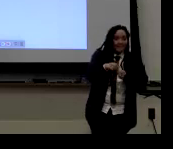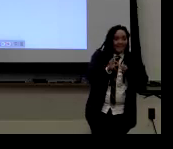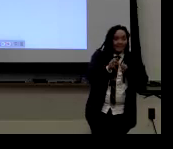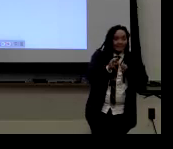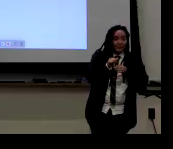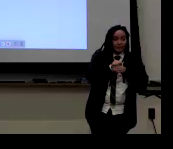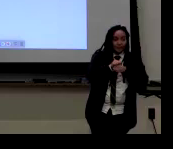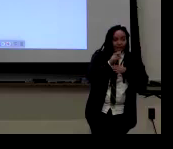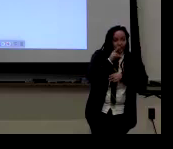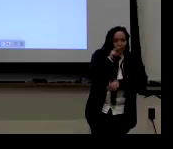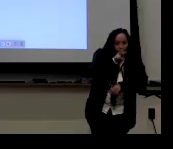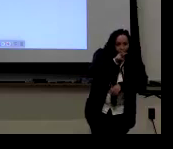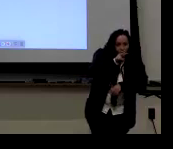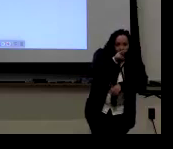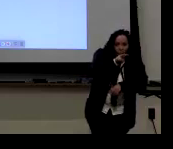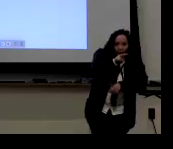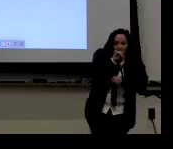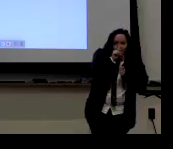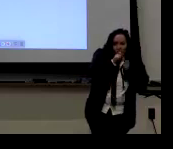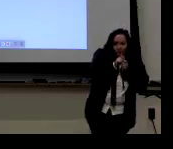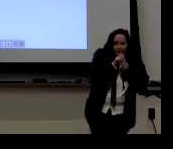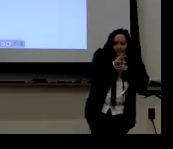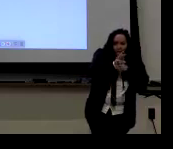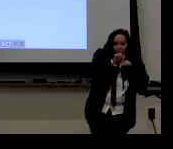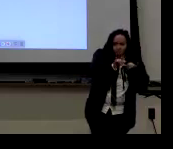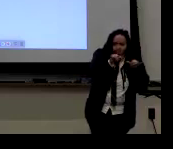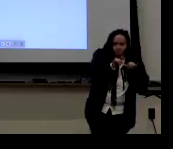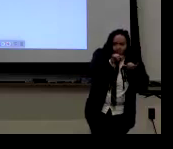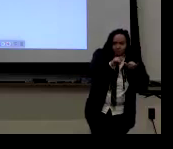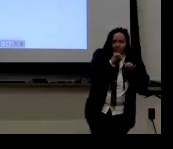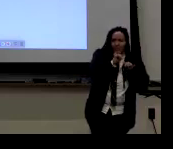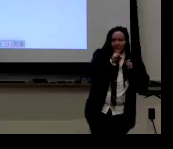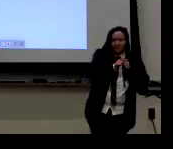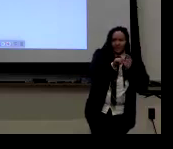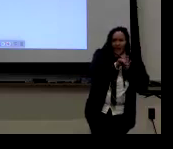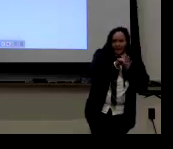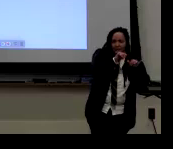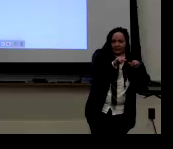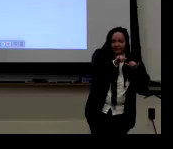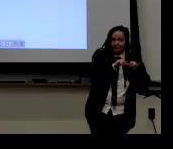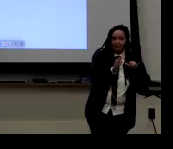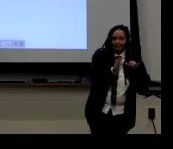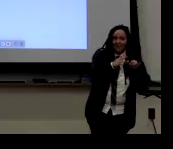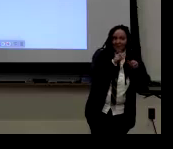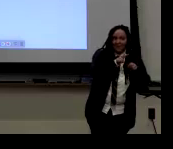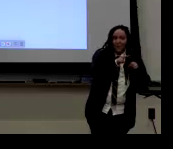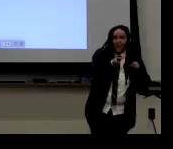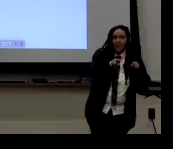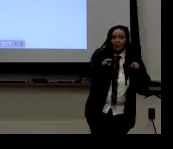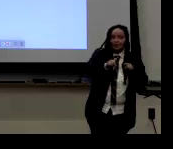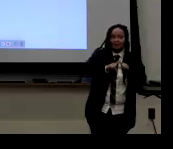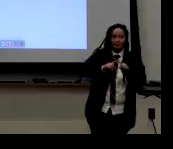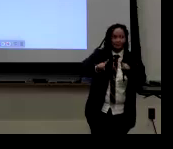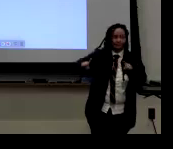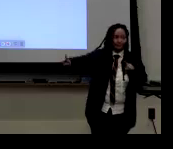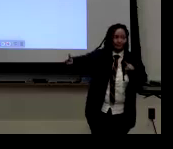models and signers there as well. And interpreter training programs to help train student